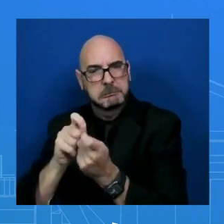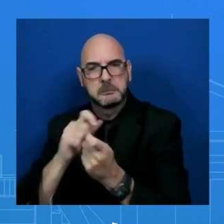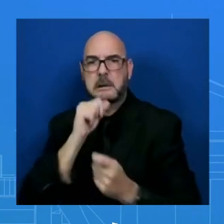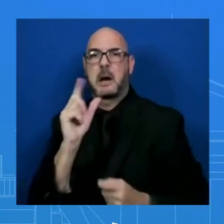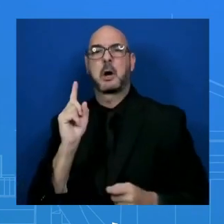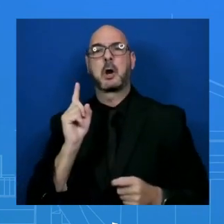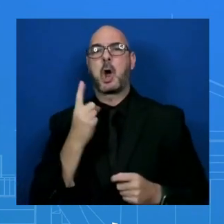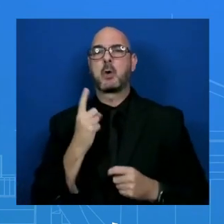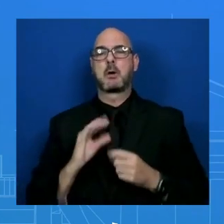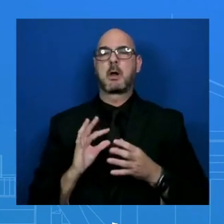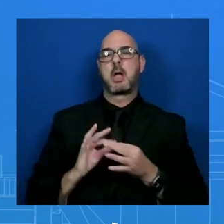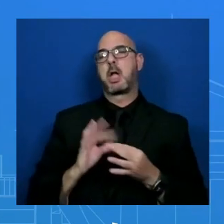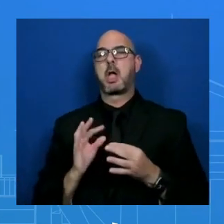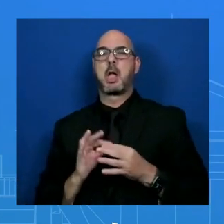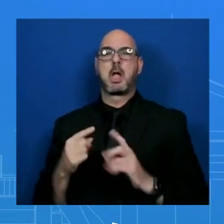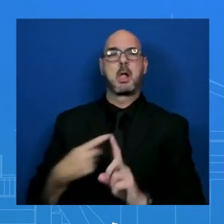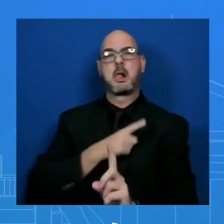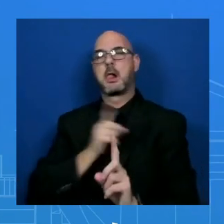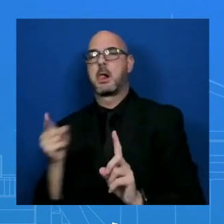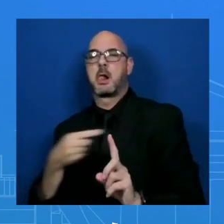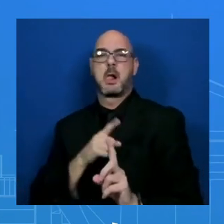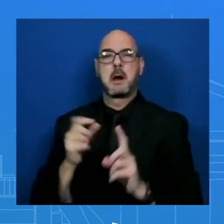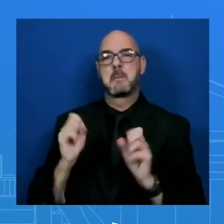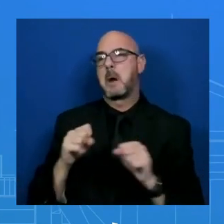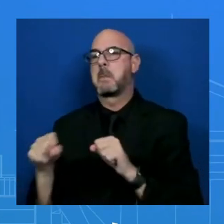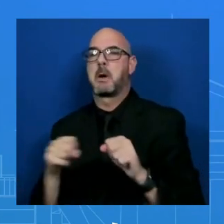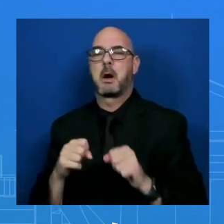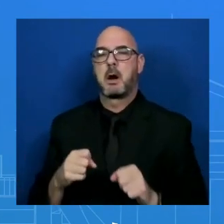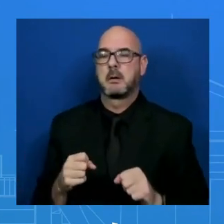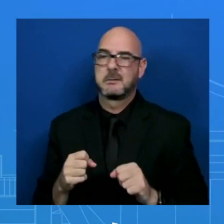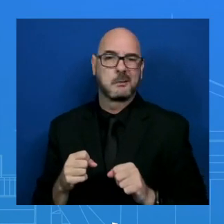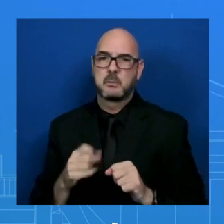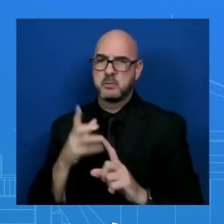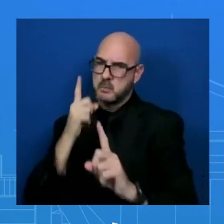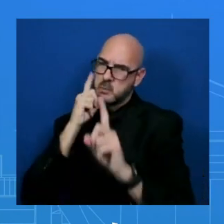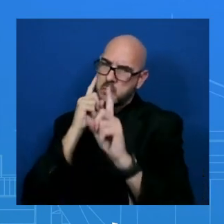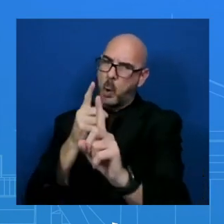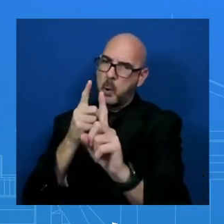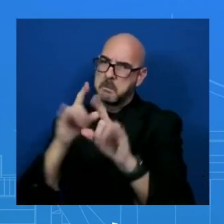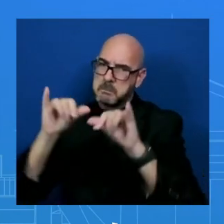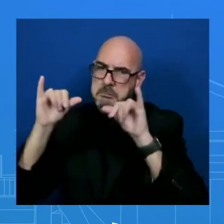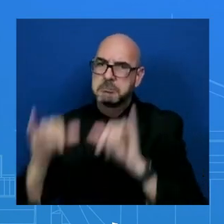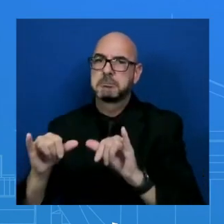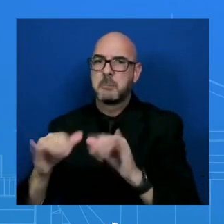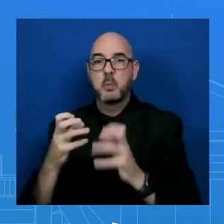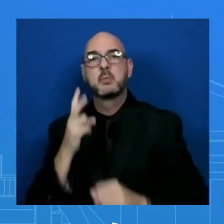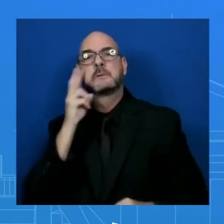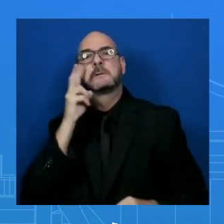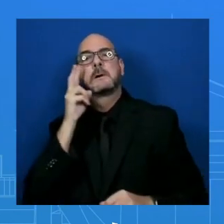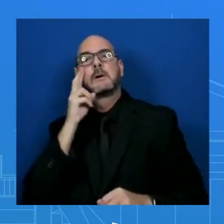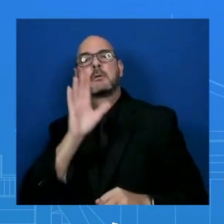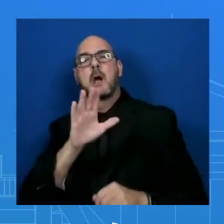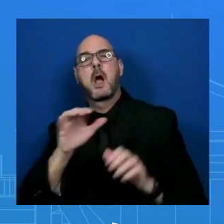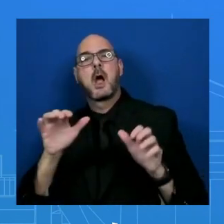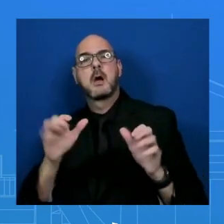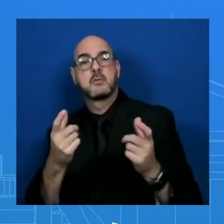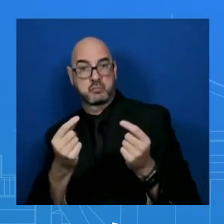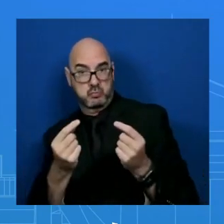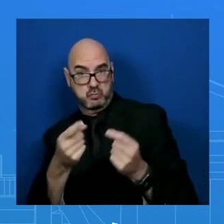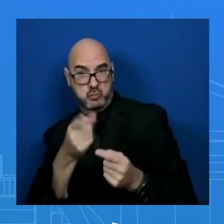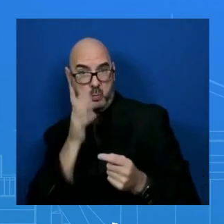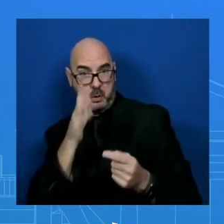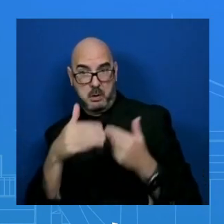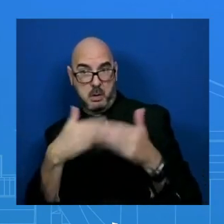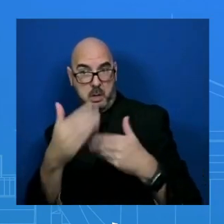to state that that is our North Star. We're going to judge by actions, not by words. And that's how we approach our sanctions relief